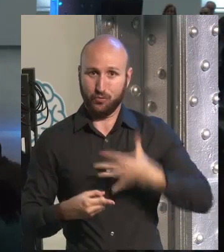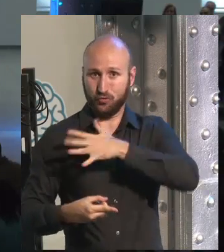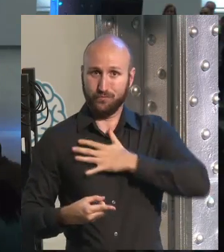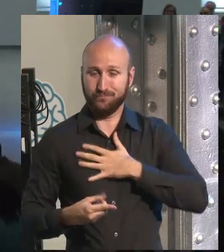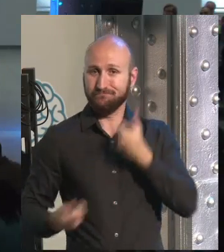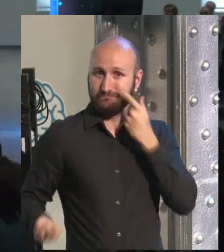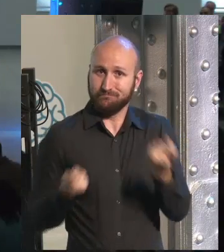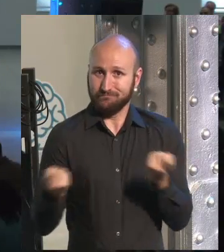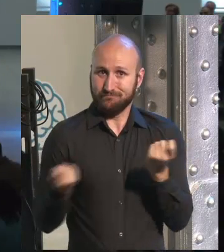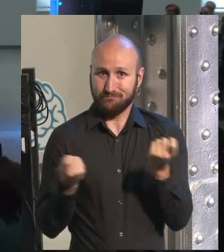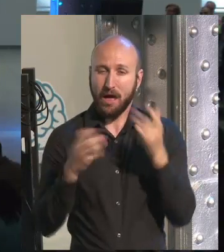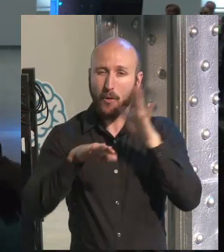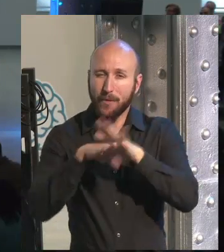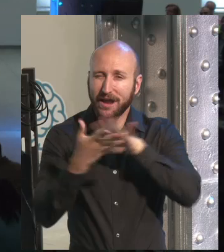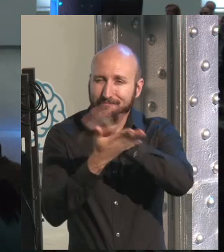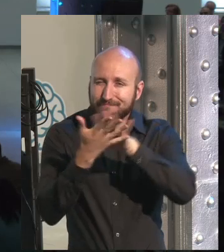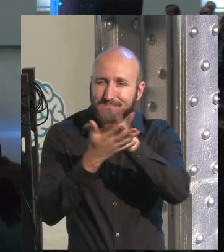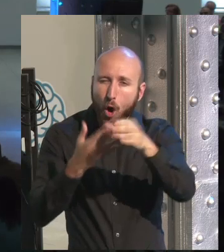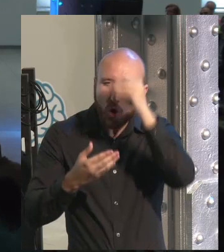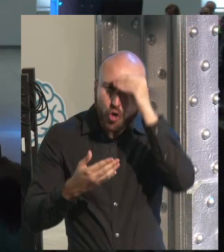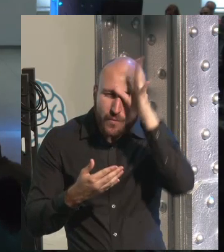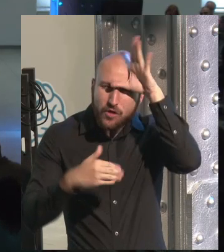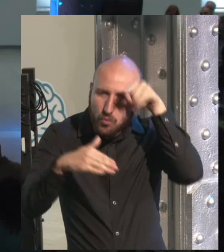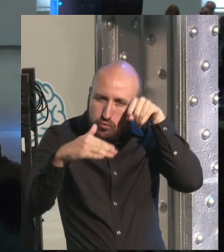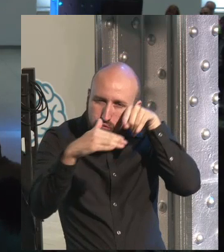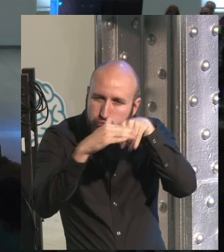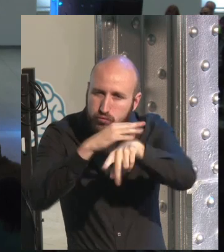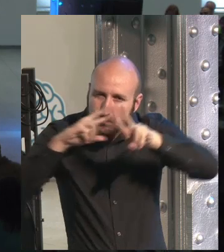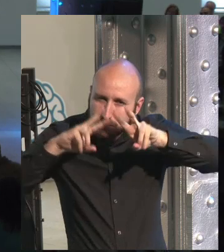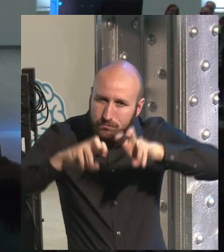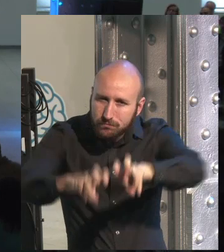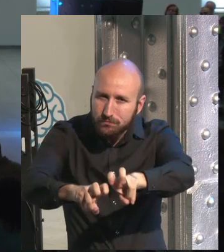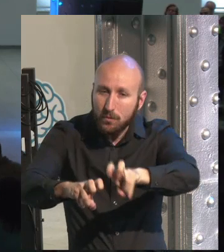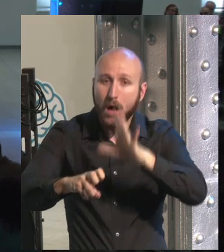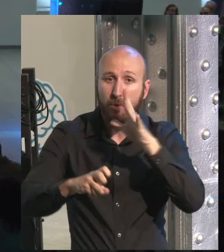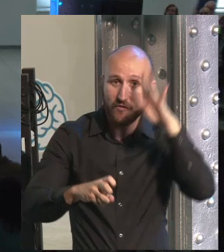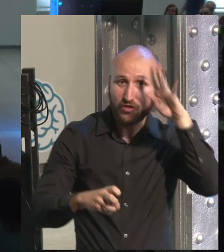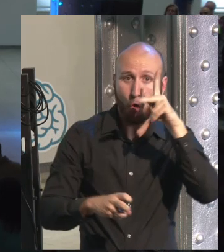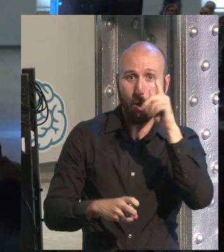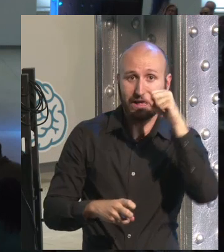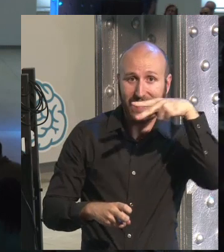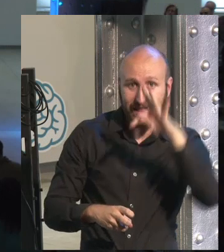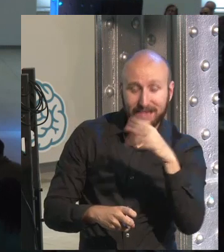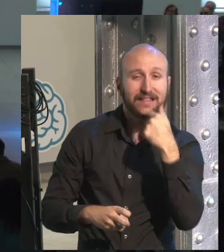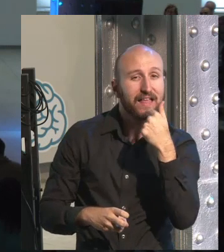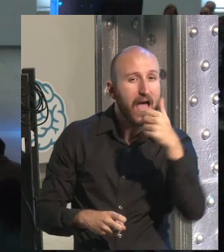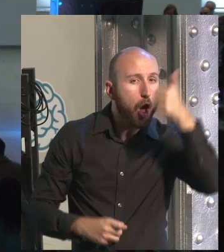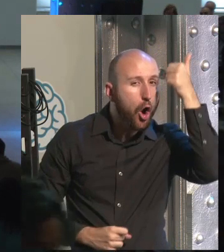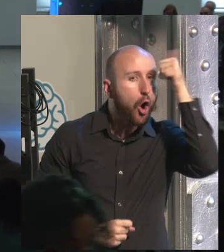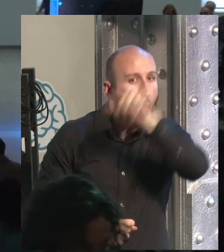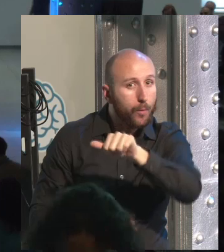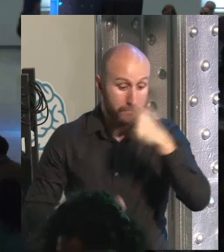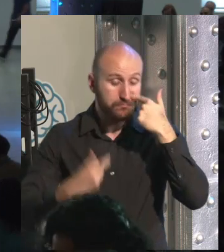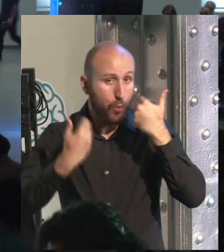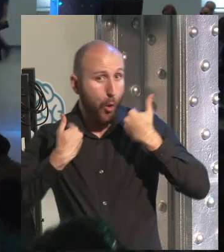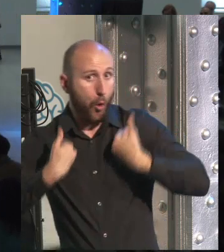today. And that's what we have between our hands when we want to go deeper in knowledge. Because as